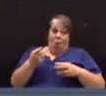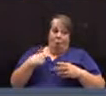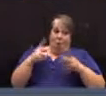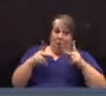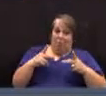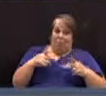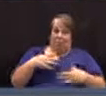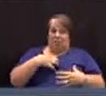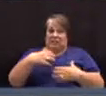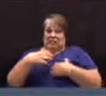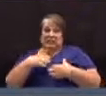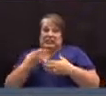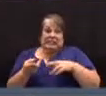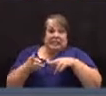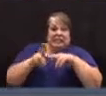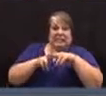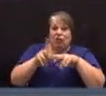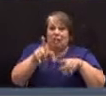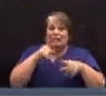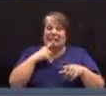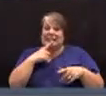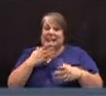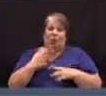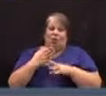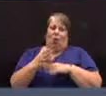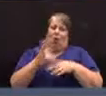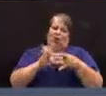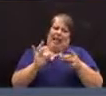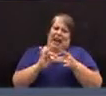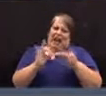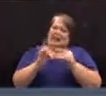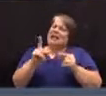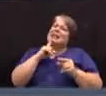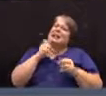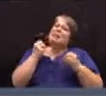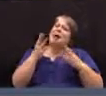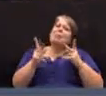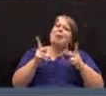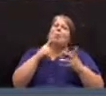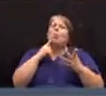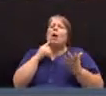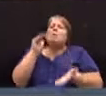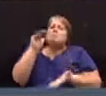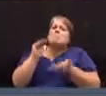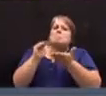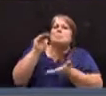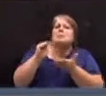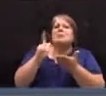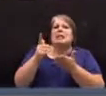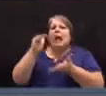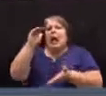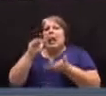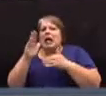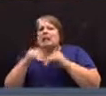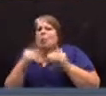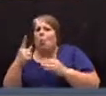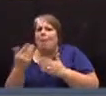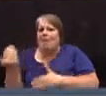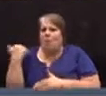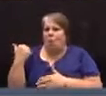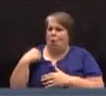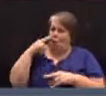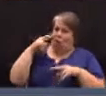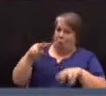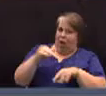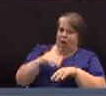is overstated, and many, many people would like to have a modest budget passed that's less than the one before. And I look for me, I look